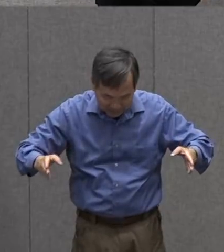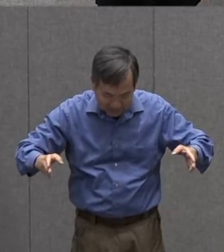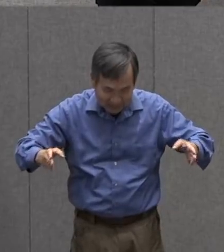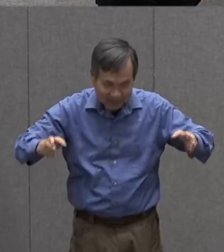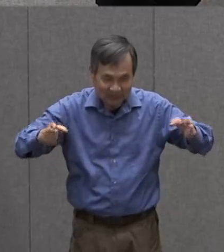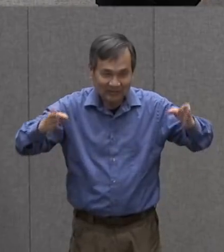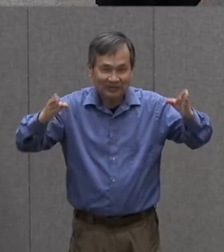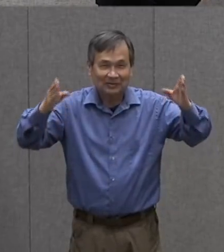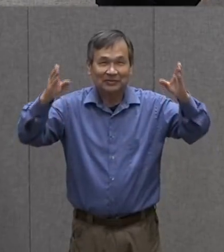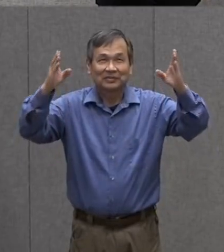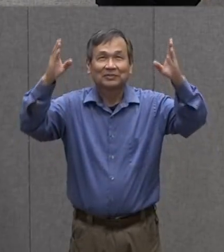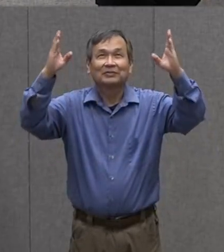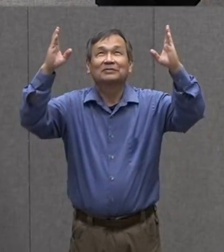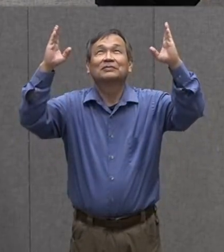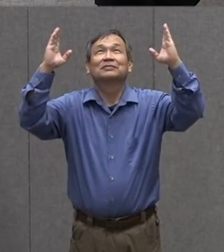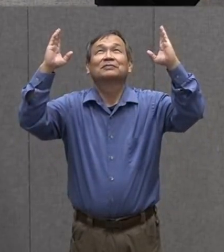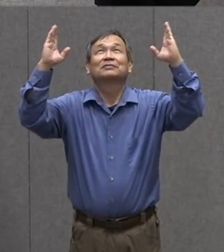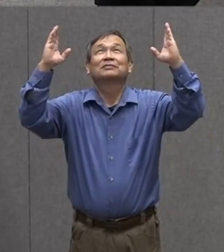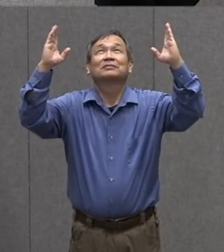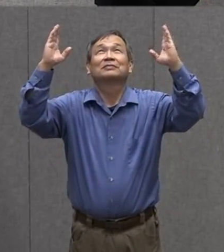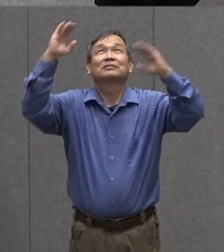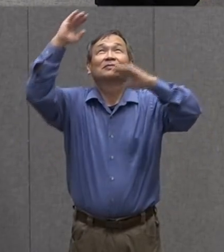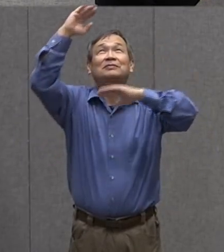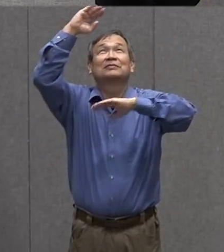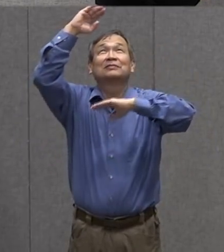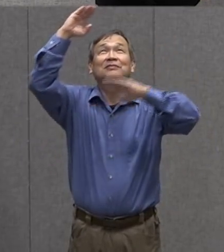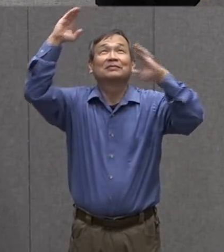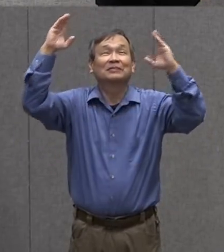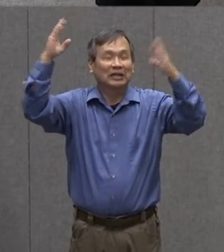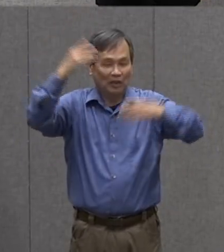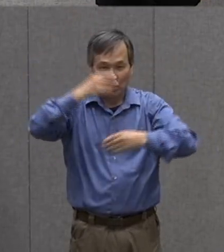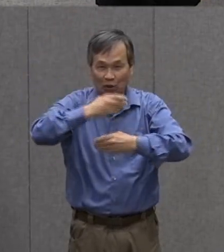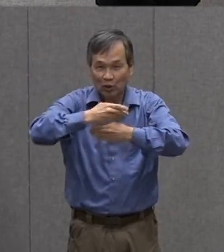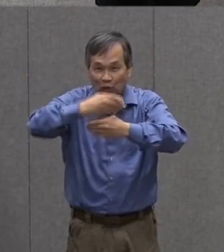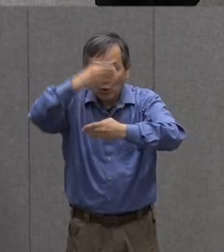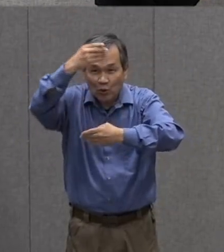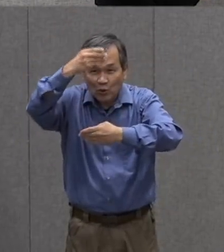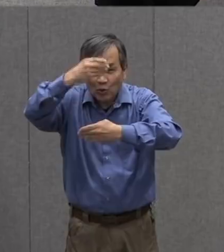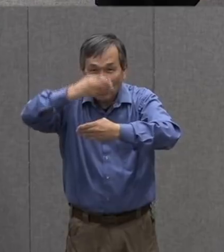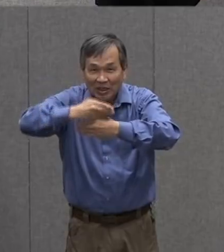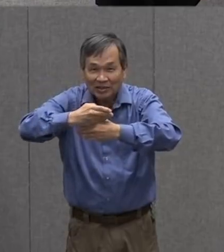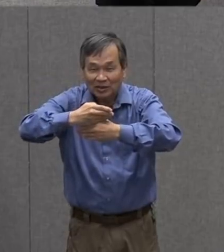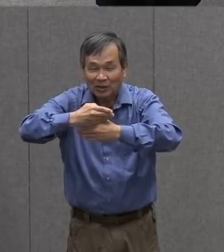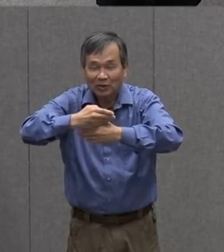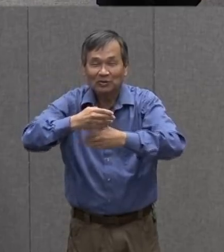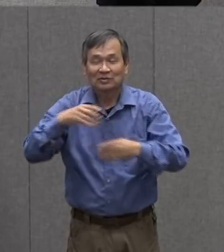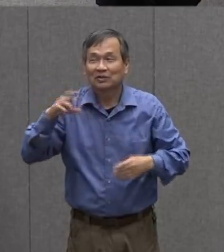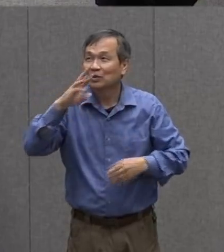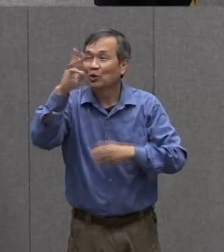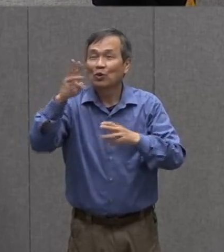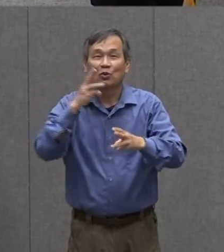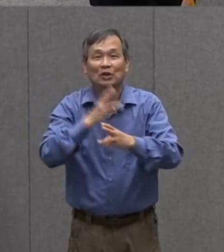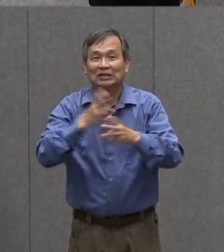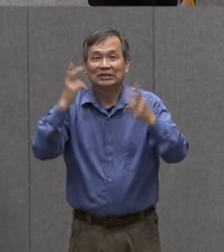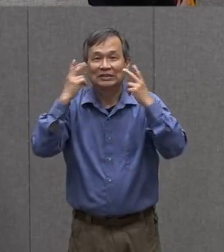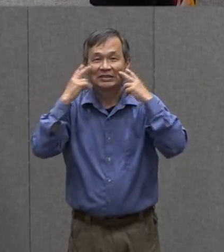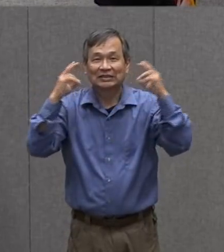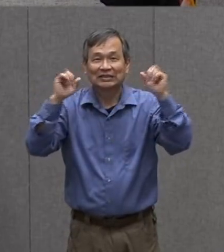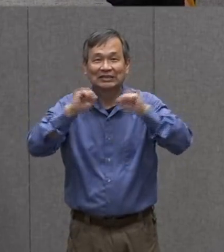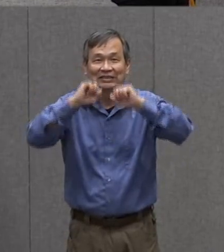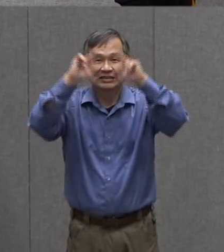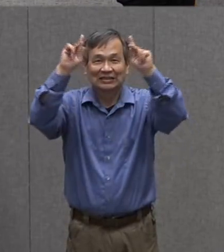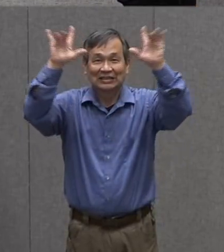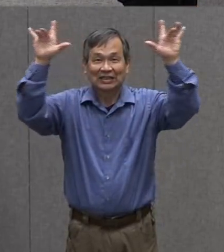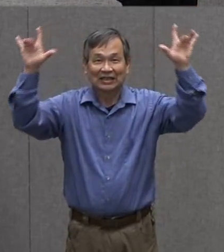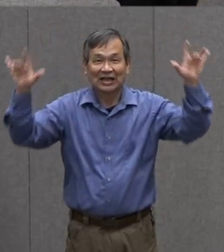look up and create yourself a window into the world you could see the sky the sun and the